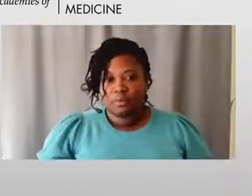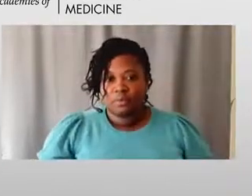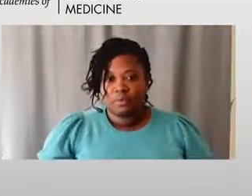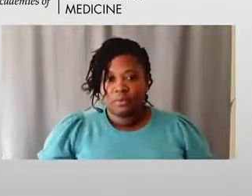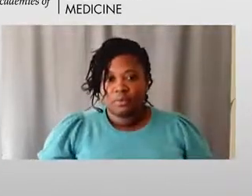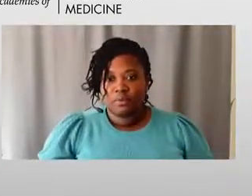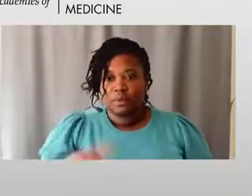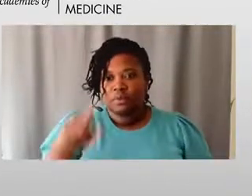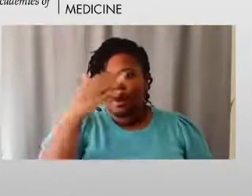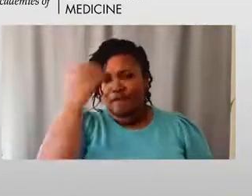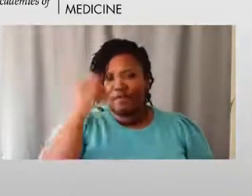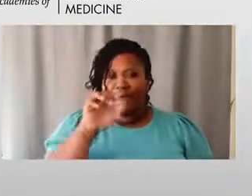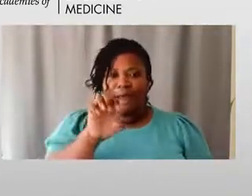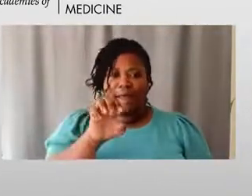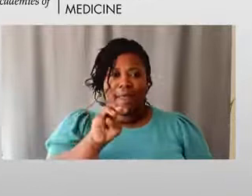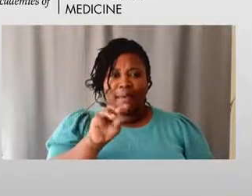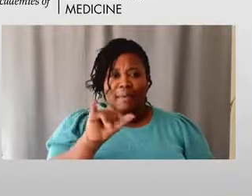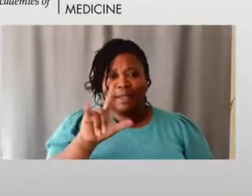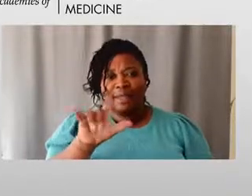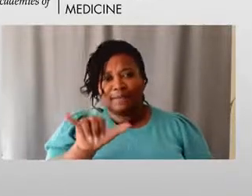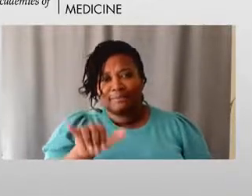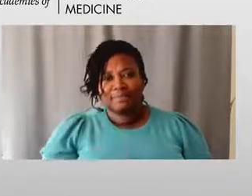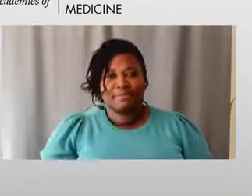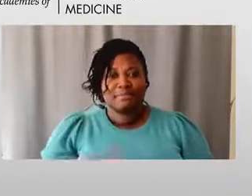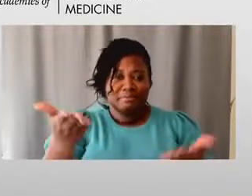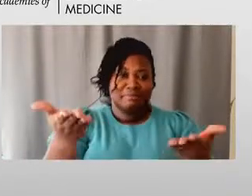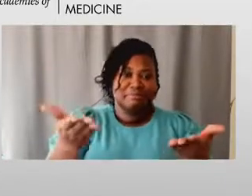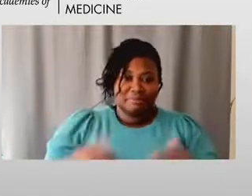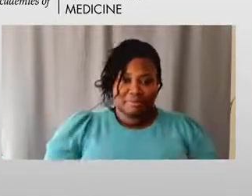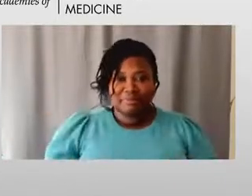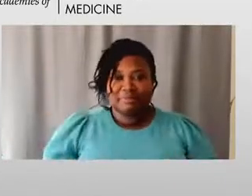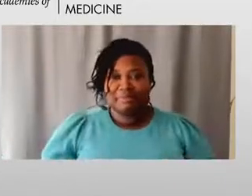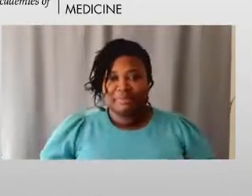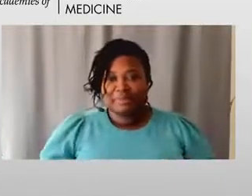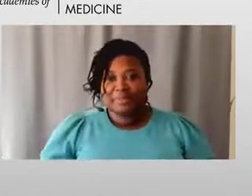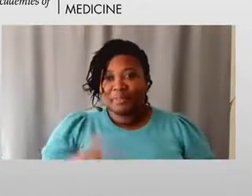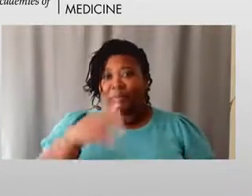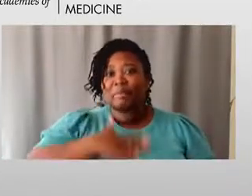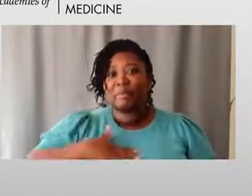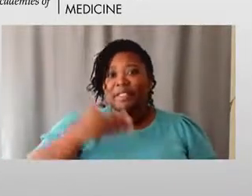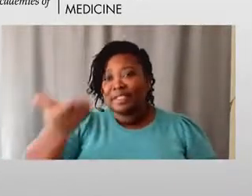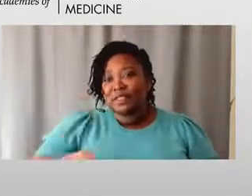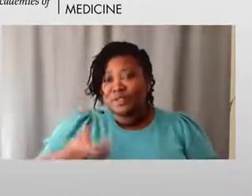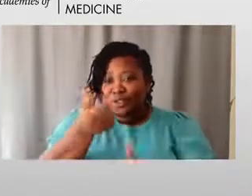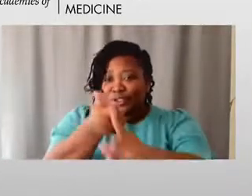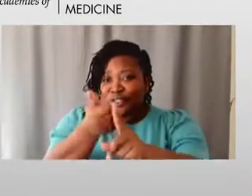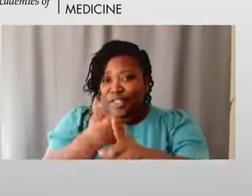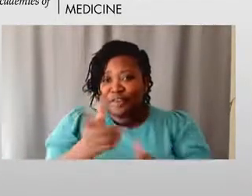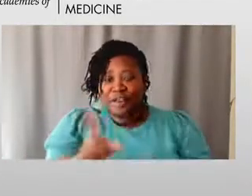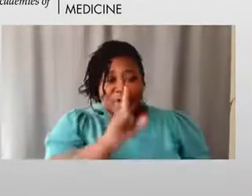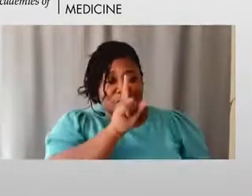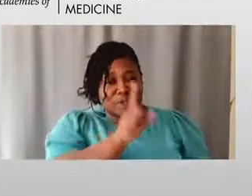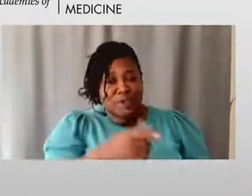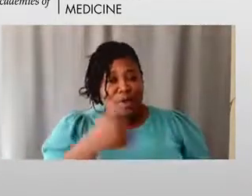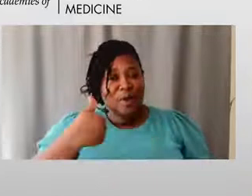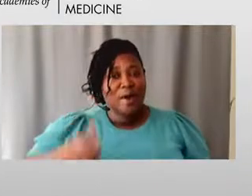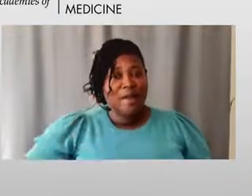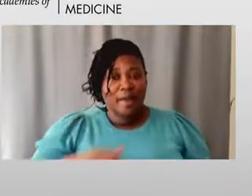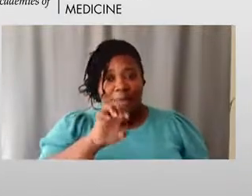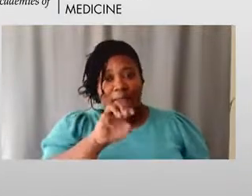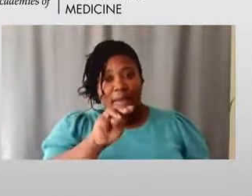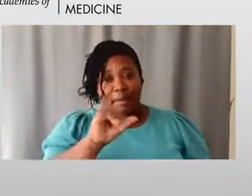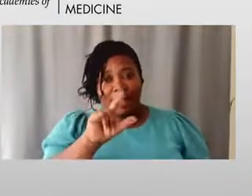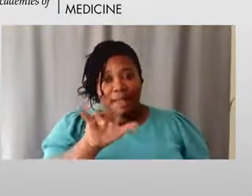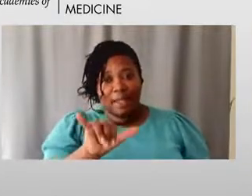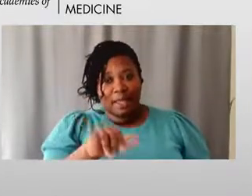I forgot Emily. There you go, Emily. Would you please introduce yourself? Sure. I'm Emily Ackerman. I'm a